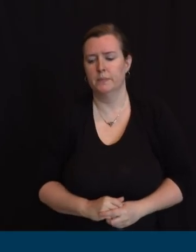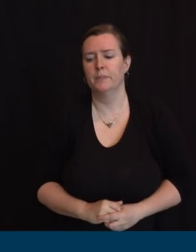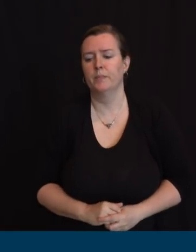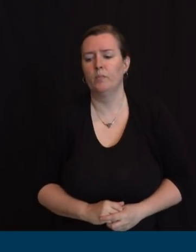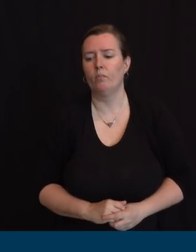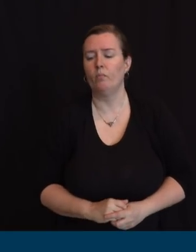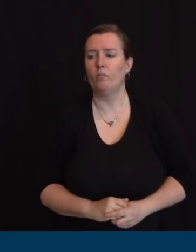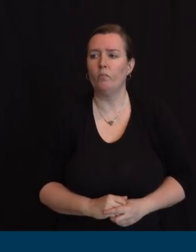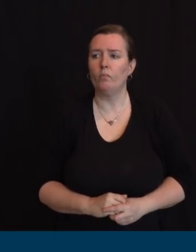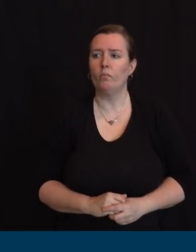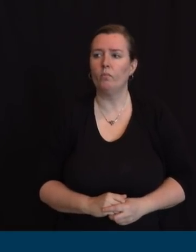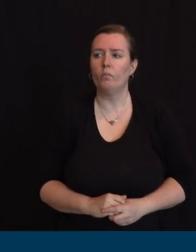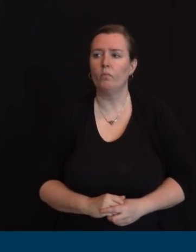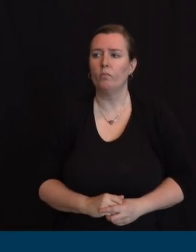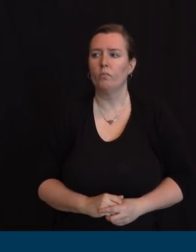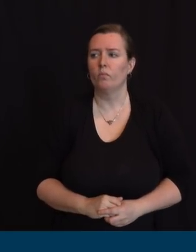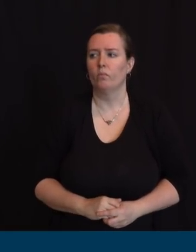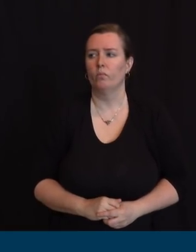of the N95s